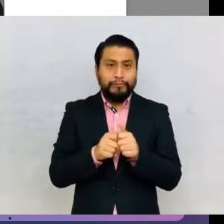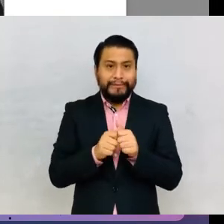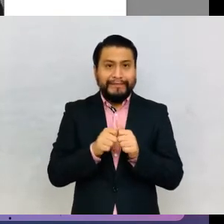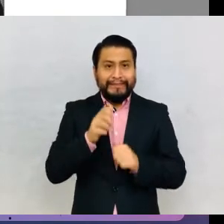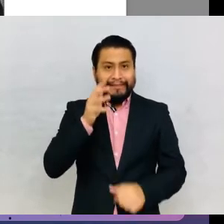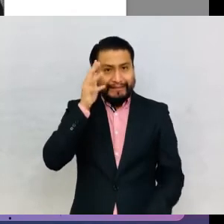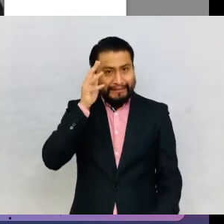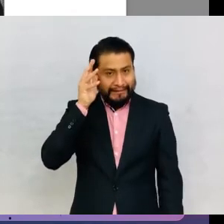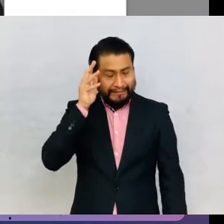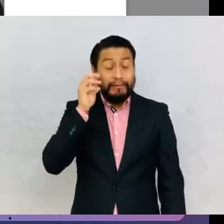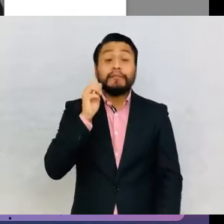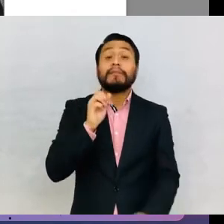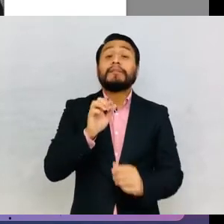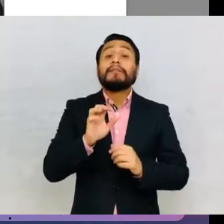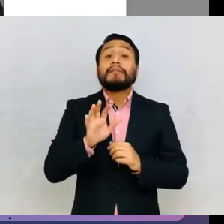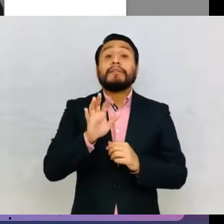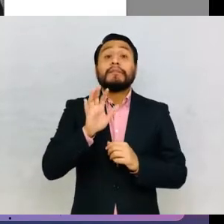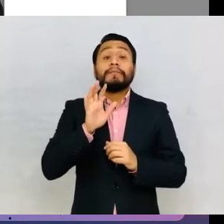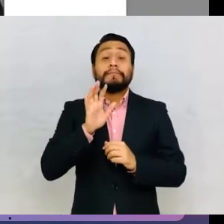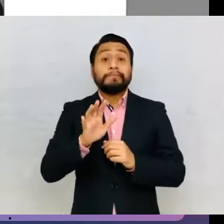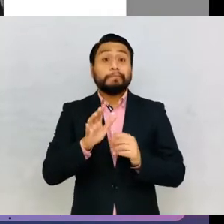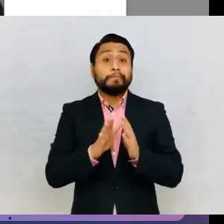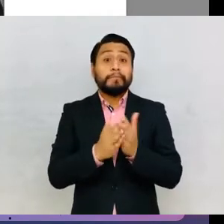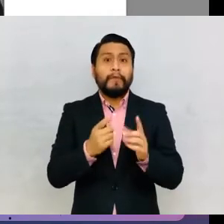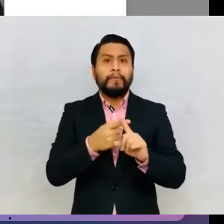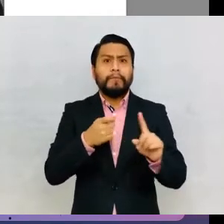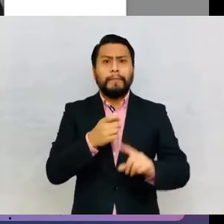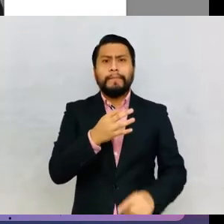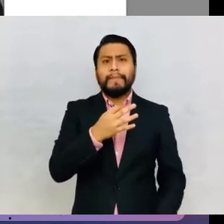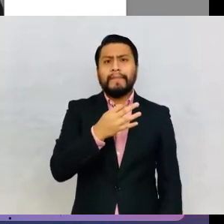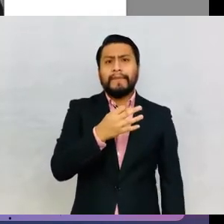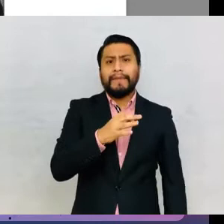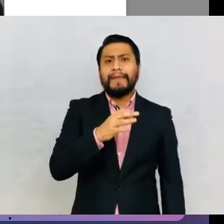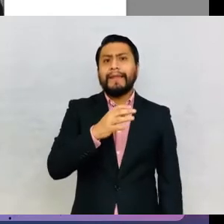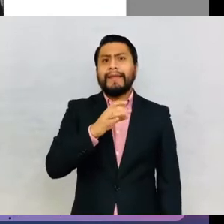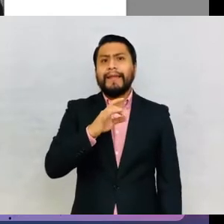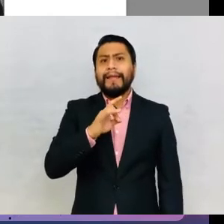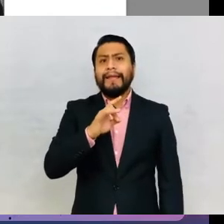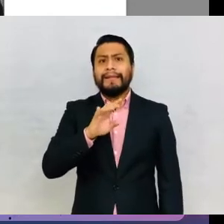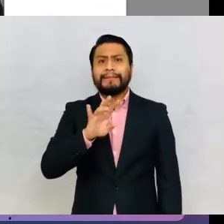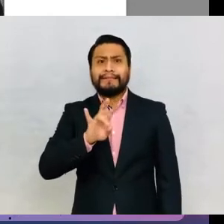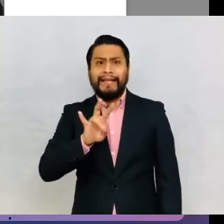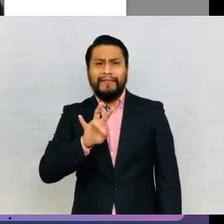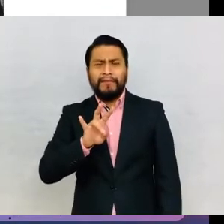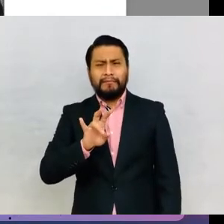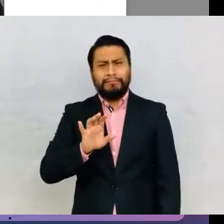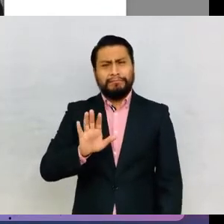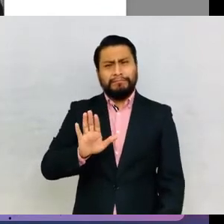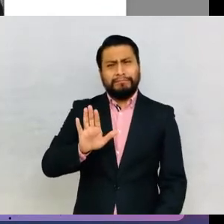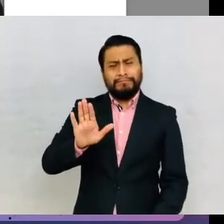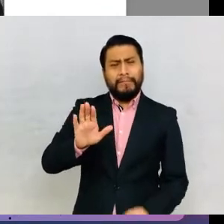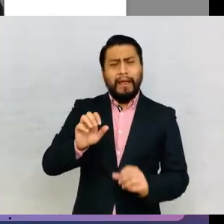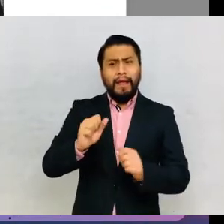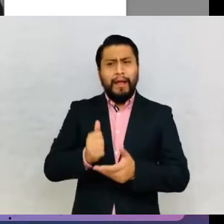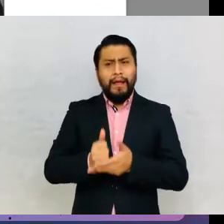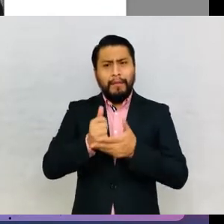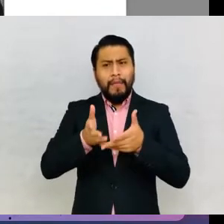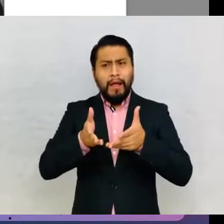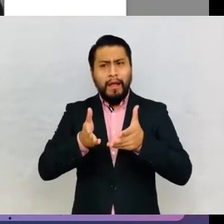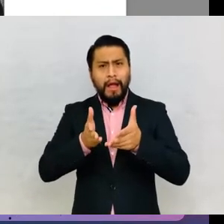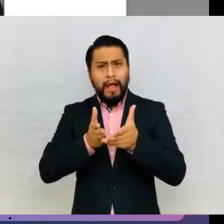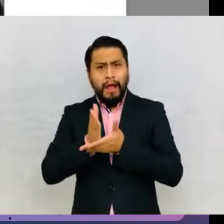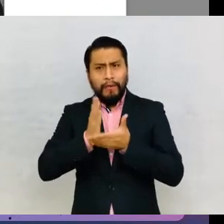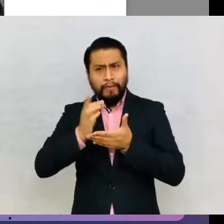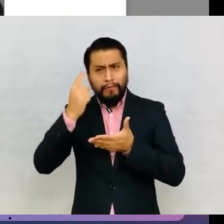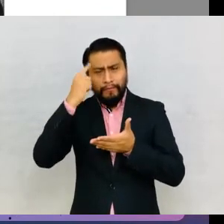The book is from 1927. The What does this House of the Indigenous Student allow us to see? Well,